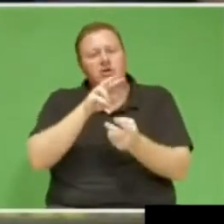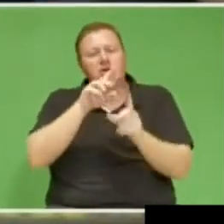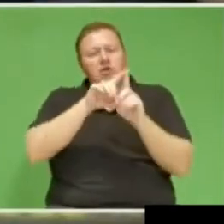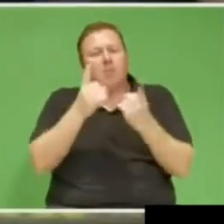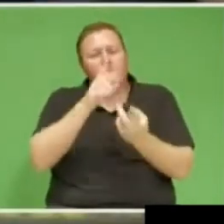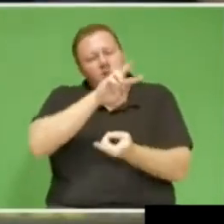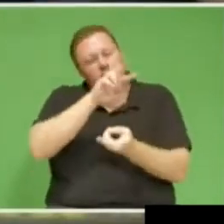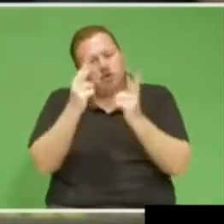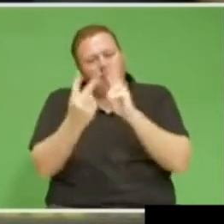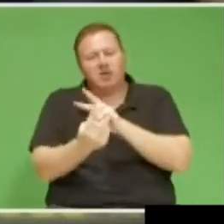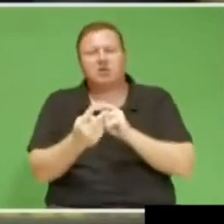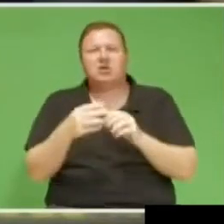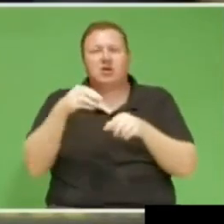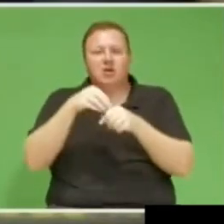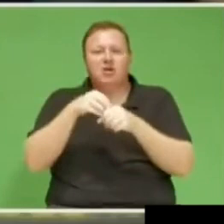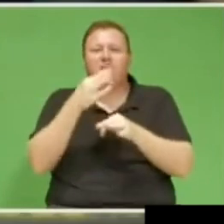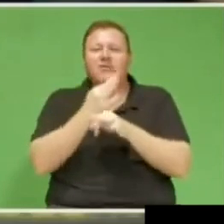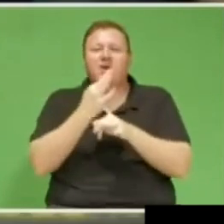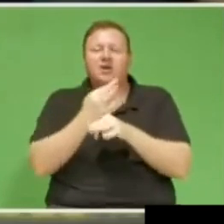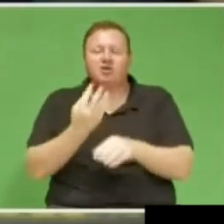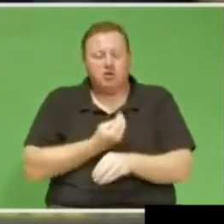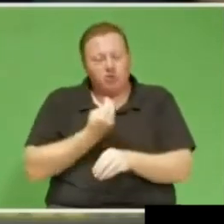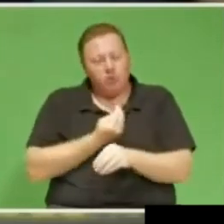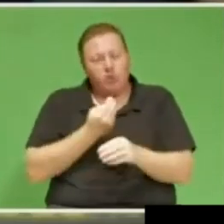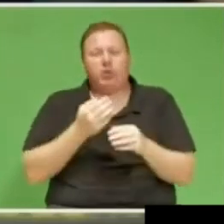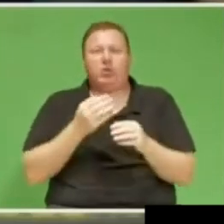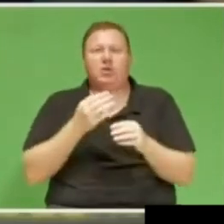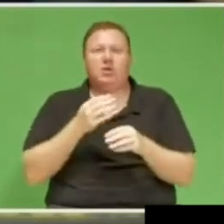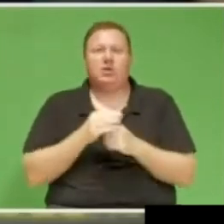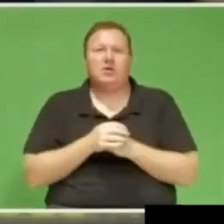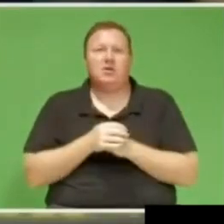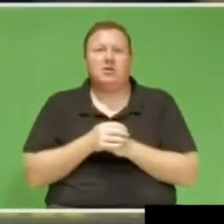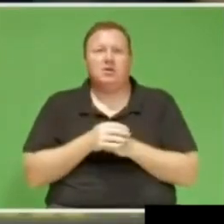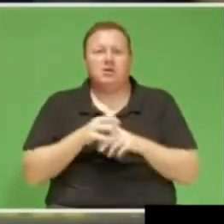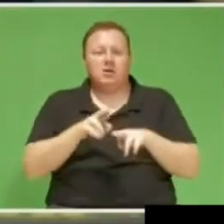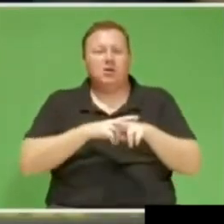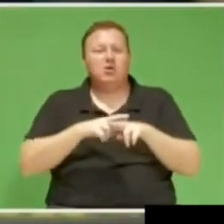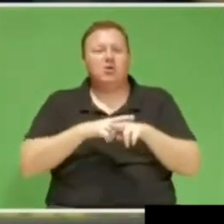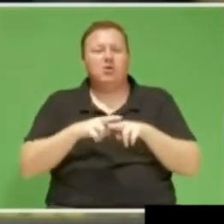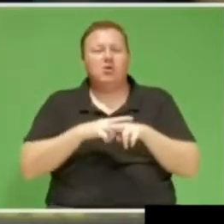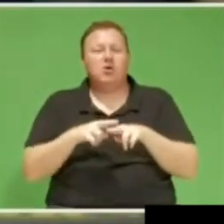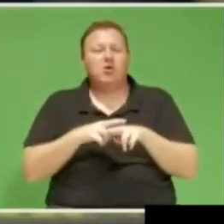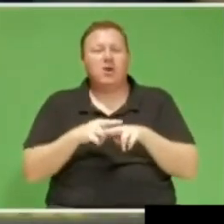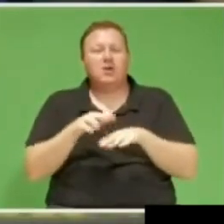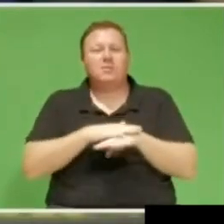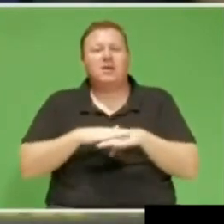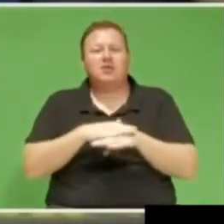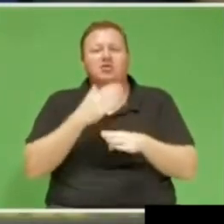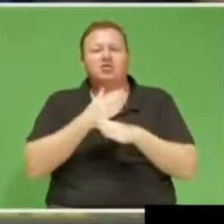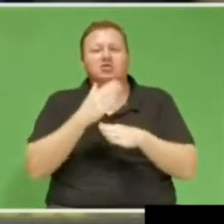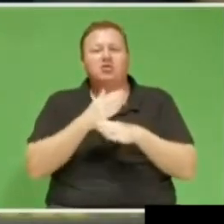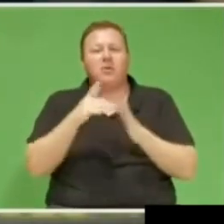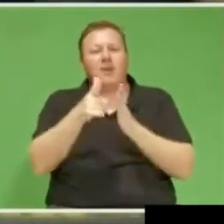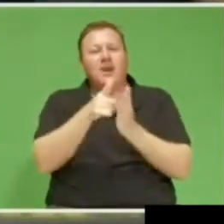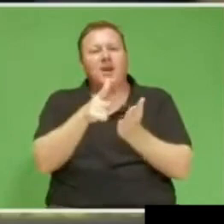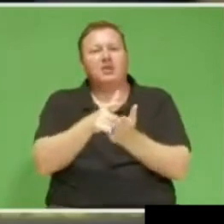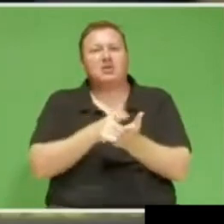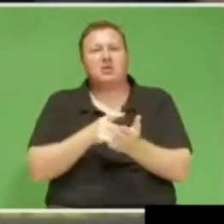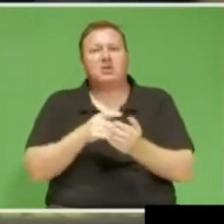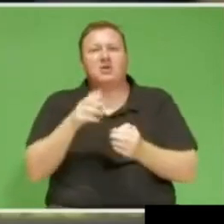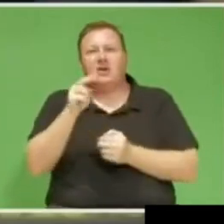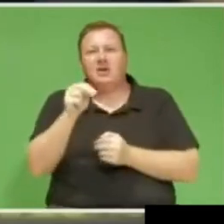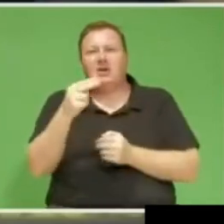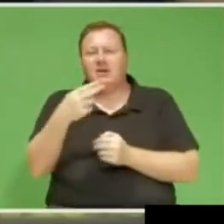to include functions and employment for the youth. Scrub the race-based job-killing legislation that discourage investors such as